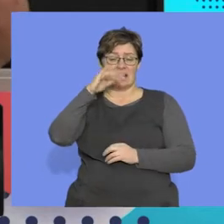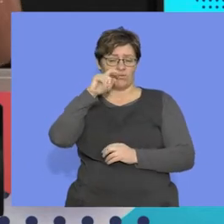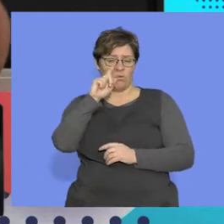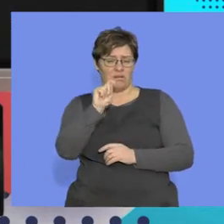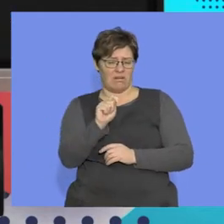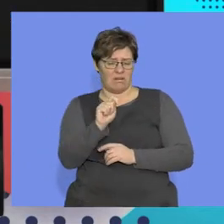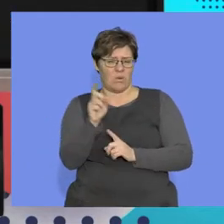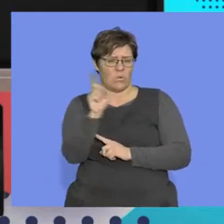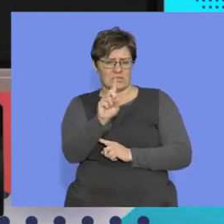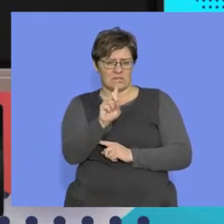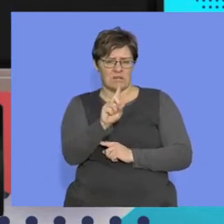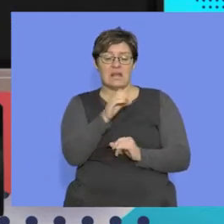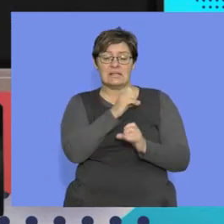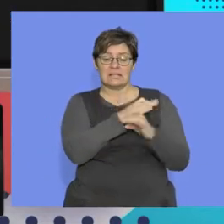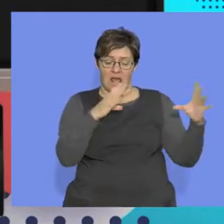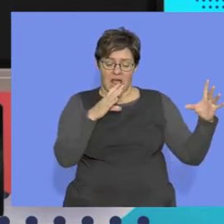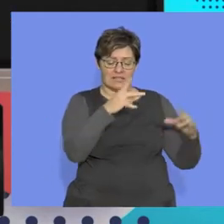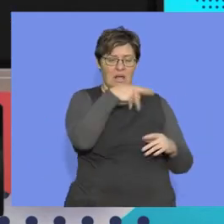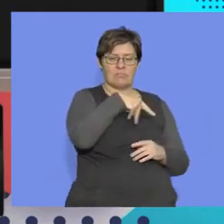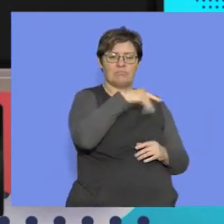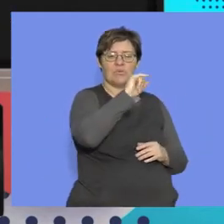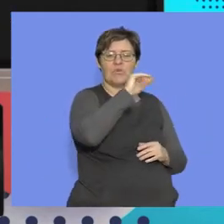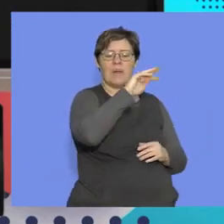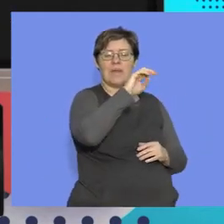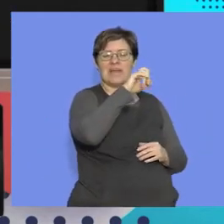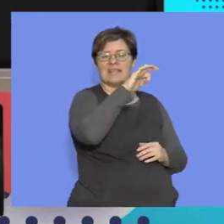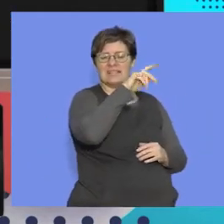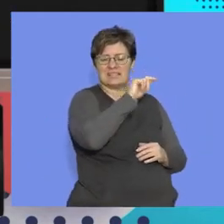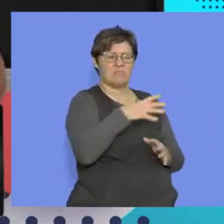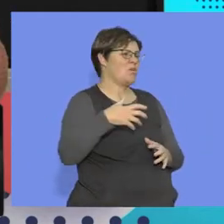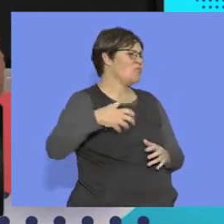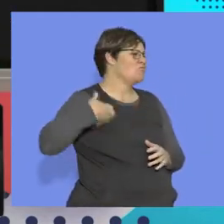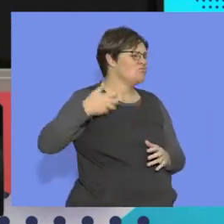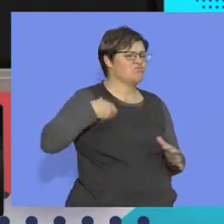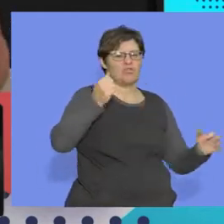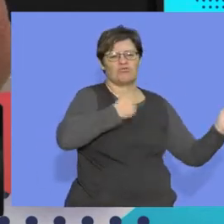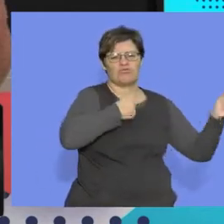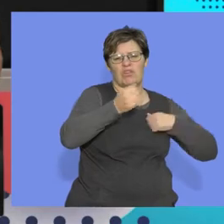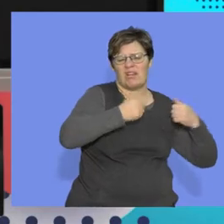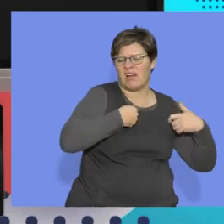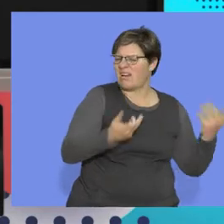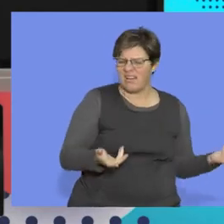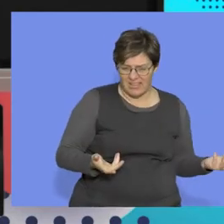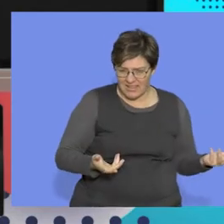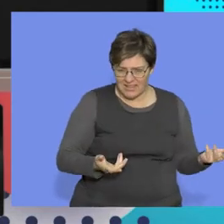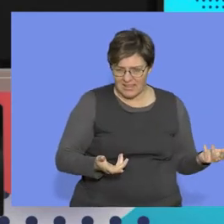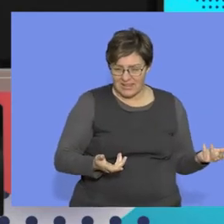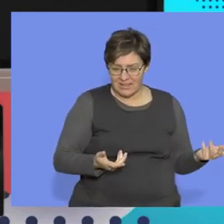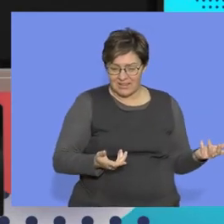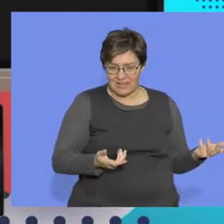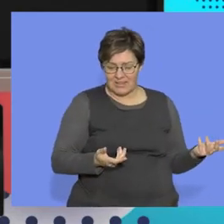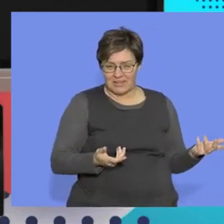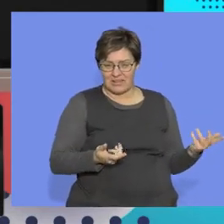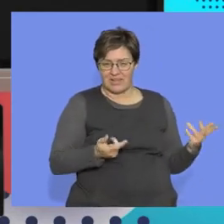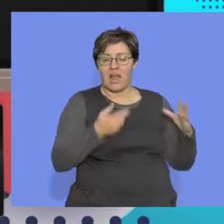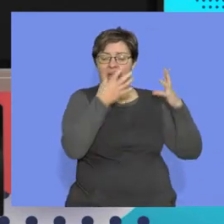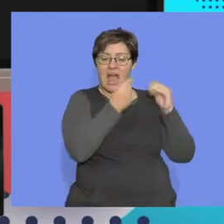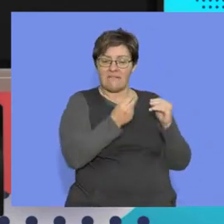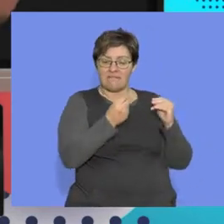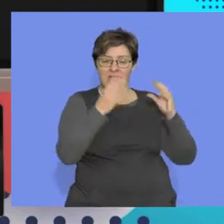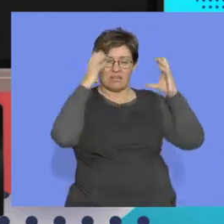we start off with primates. Let's start off with gorillas or monkeys, all right, or apes.